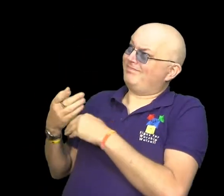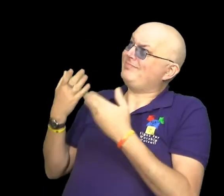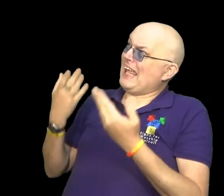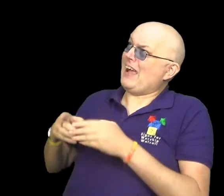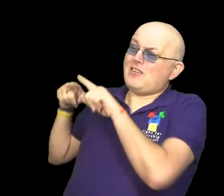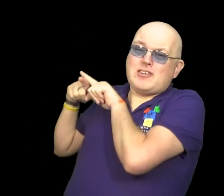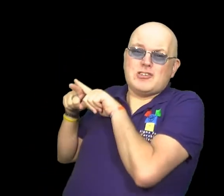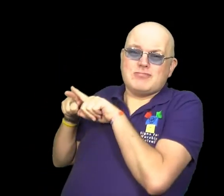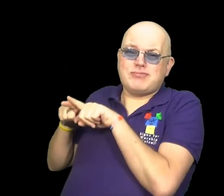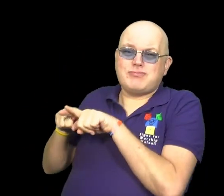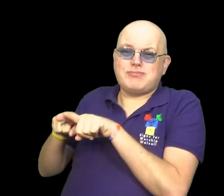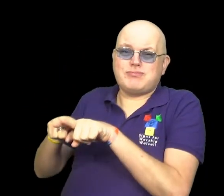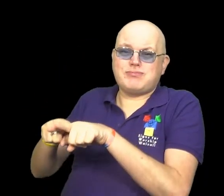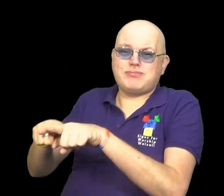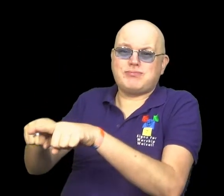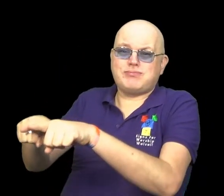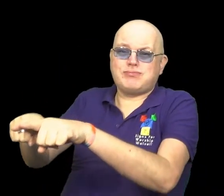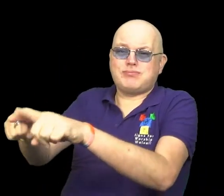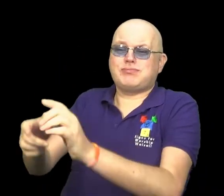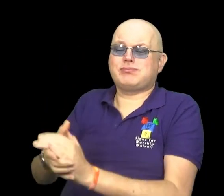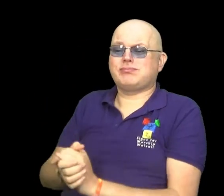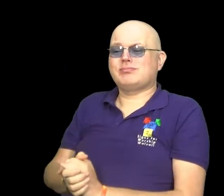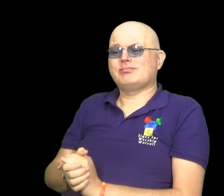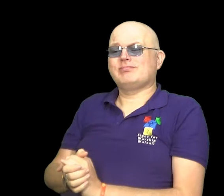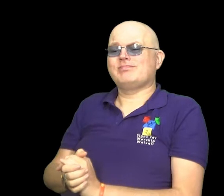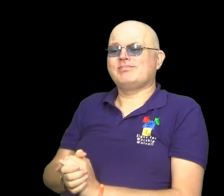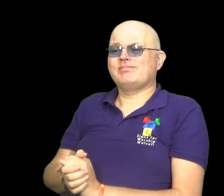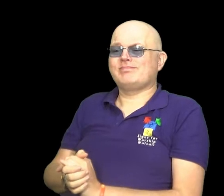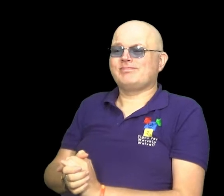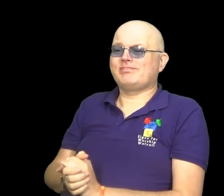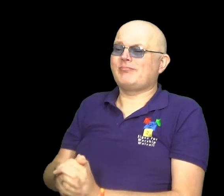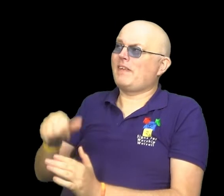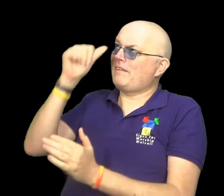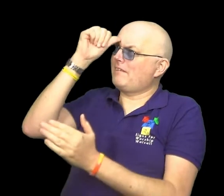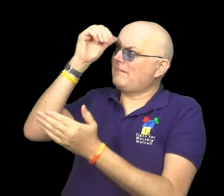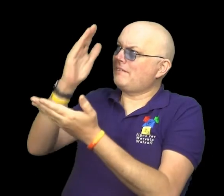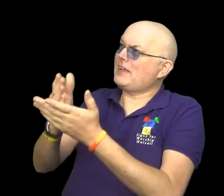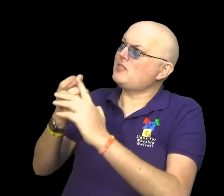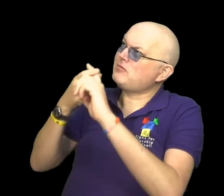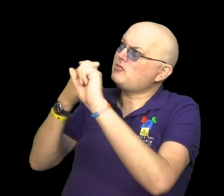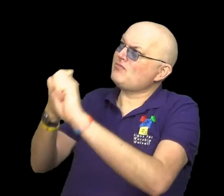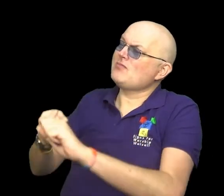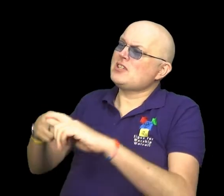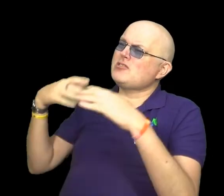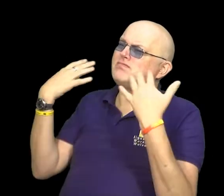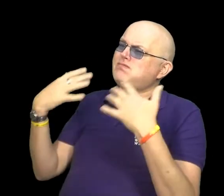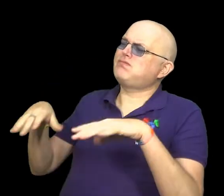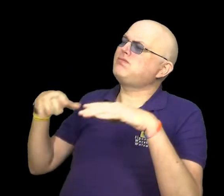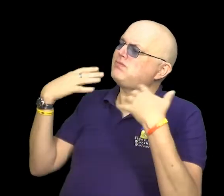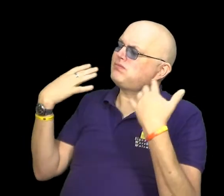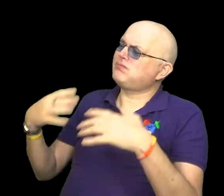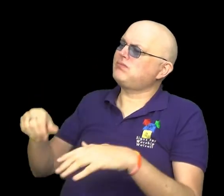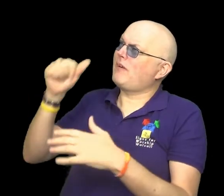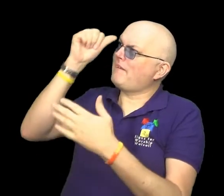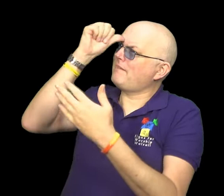hast been, thou forever will be. Great is